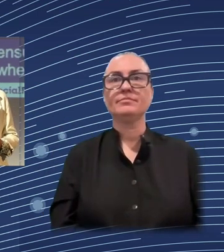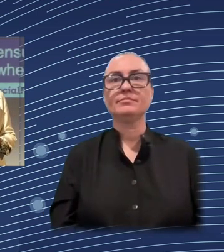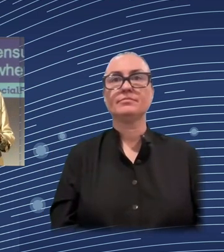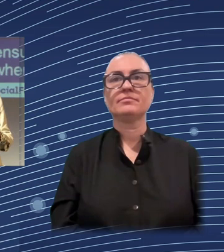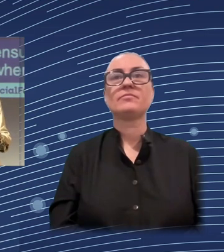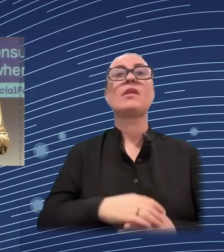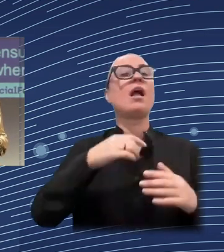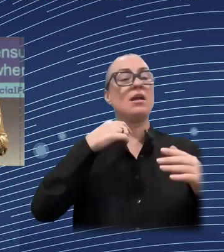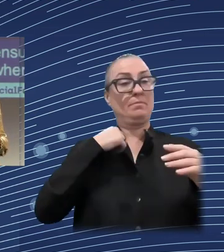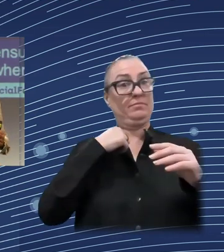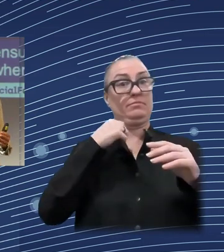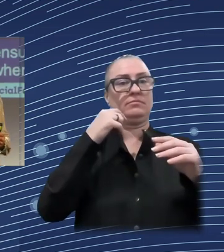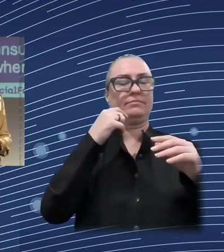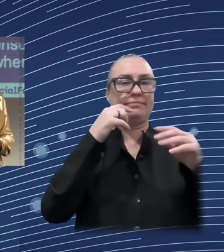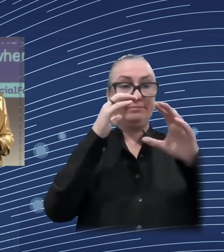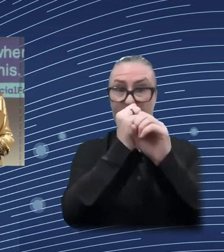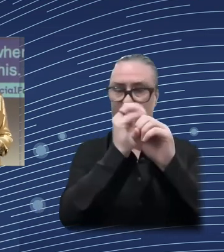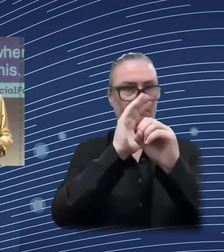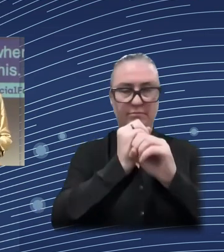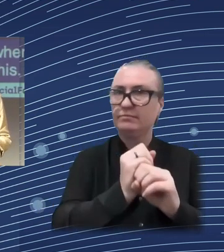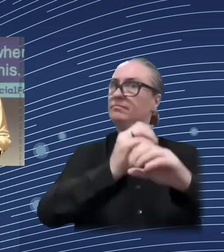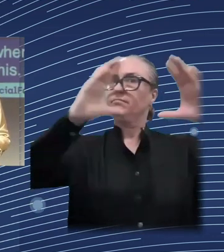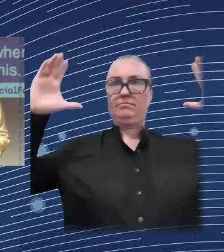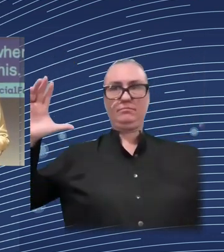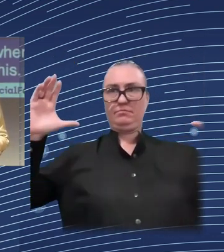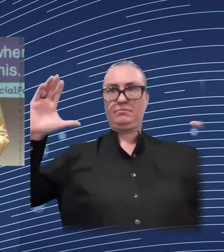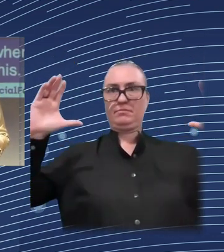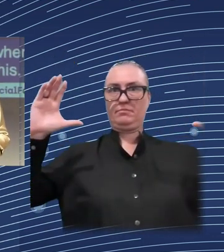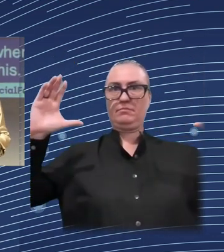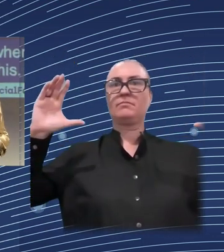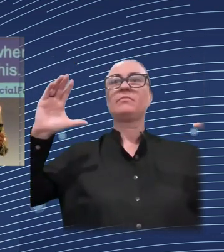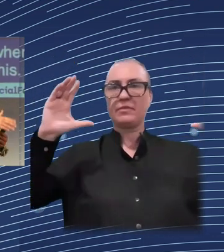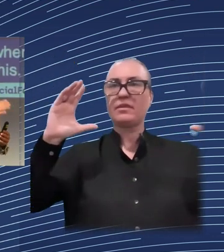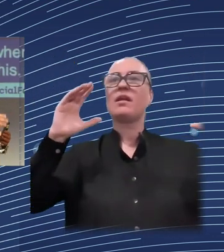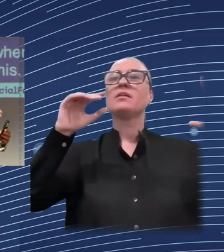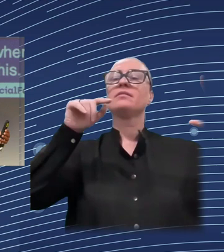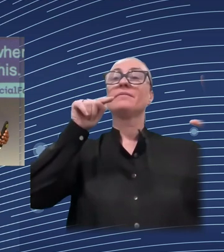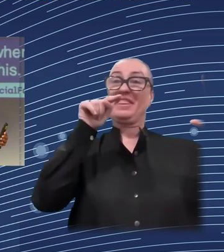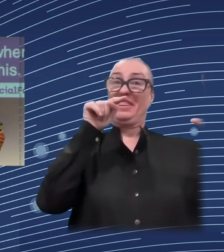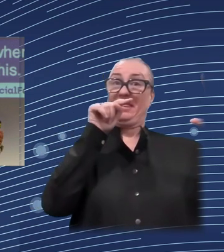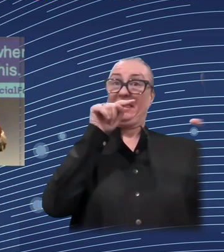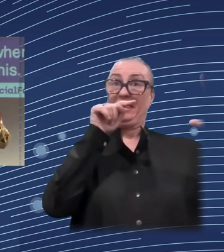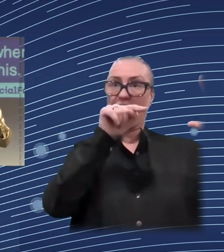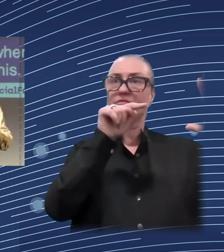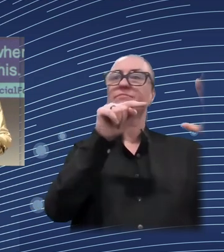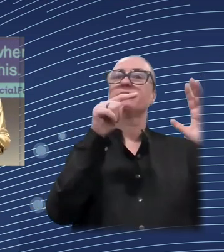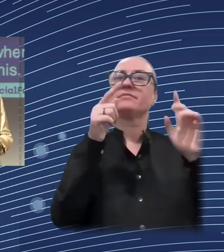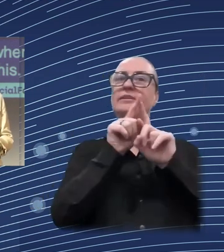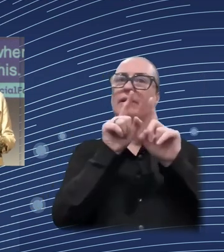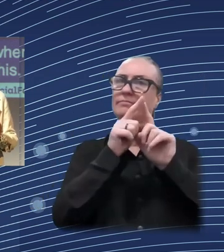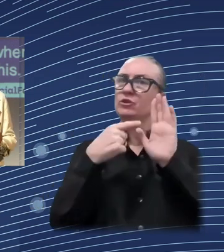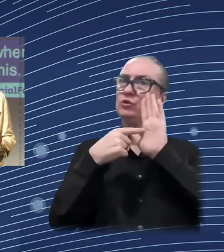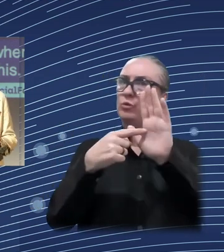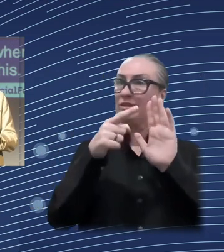and this. And then the second question is, okay, which is the information you have? I have this, this, this. So if the crucial